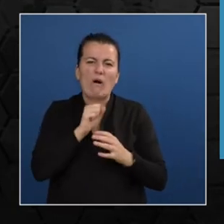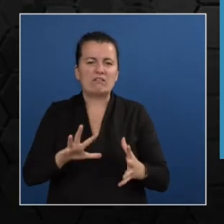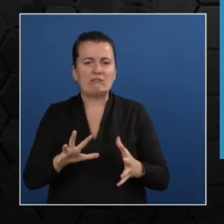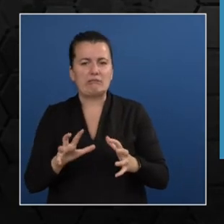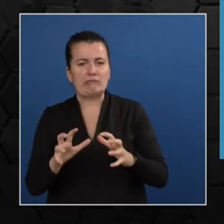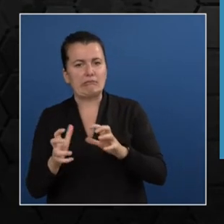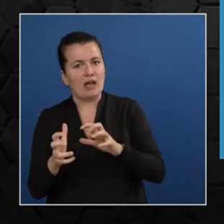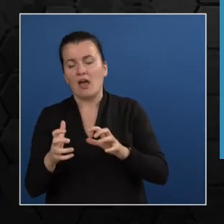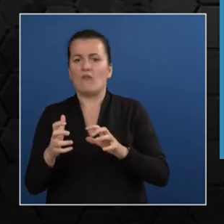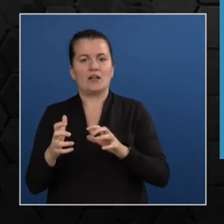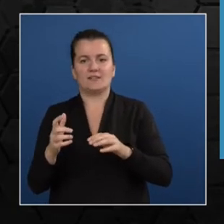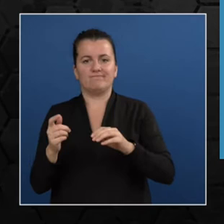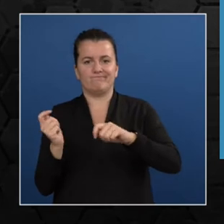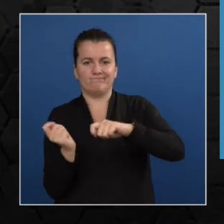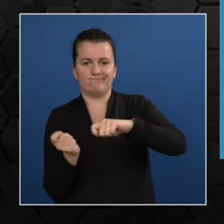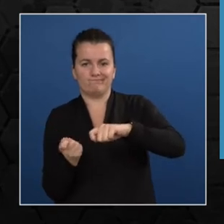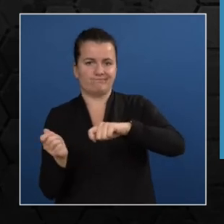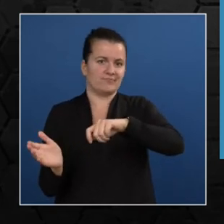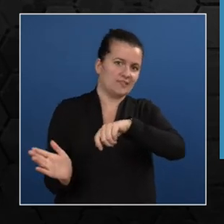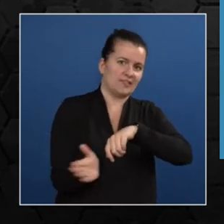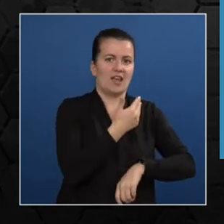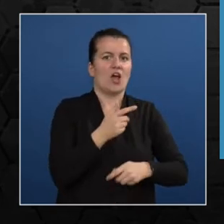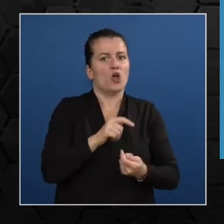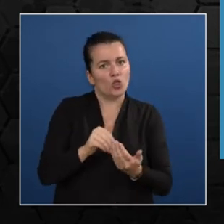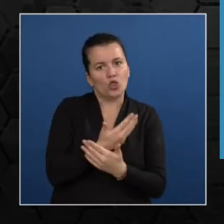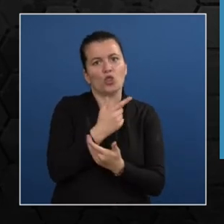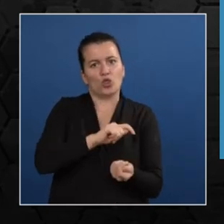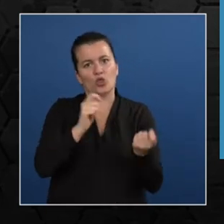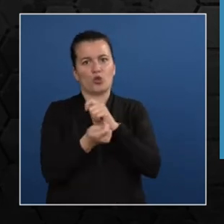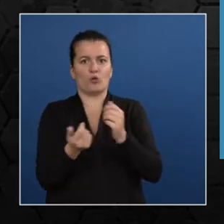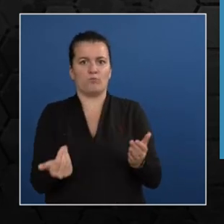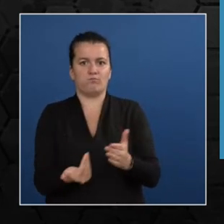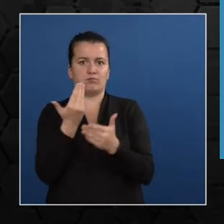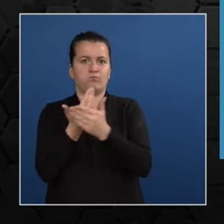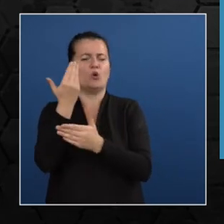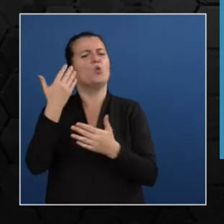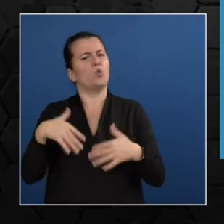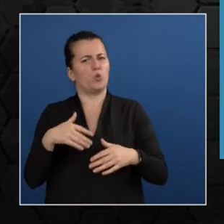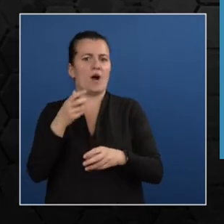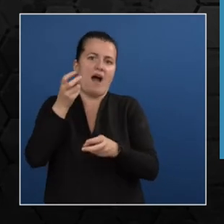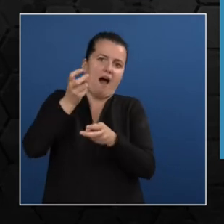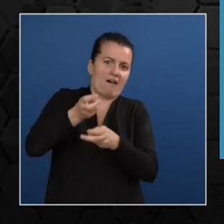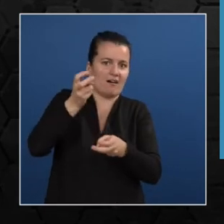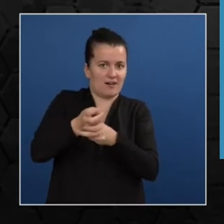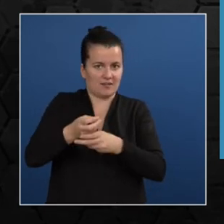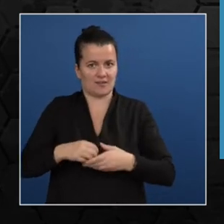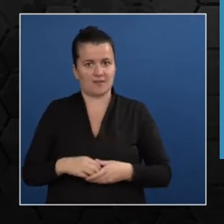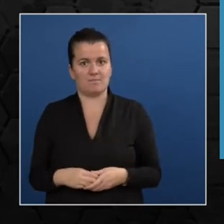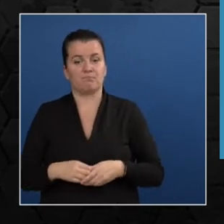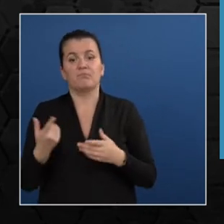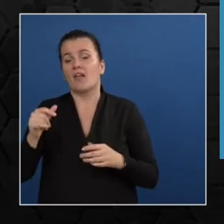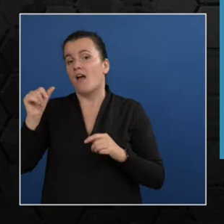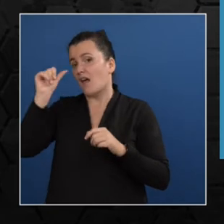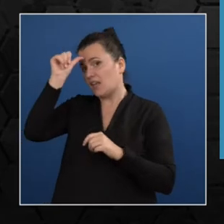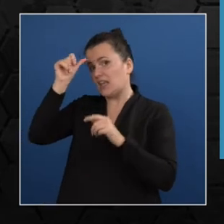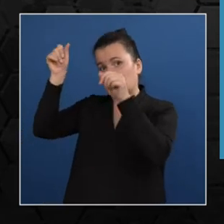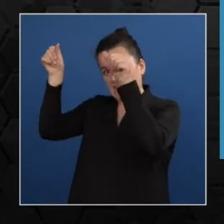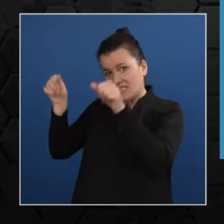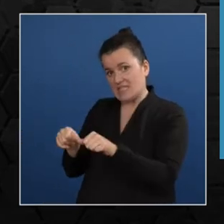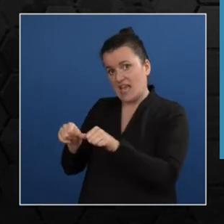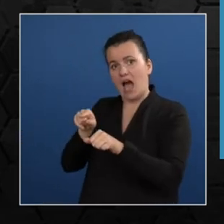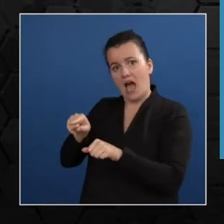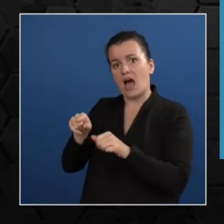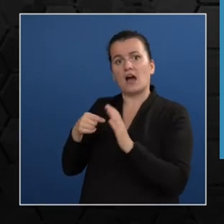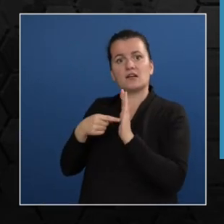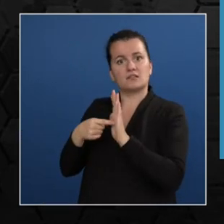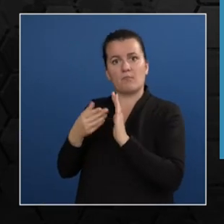developing and underdeveloped countries have negligible to minimal transportation pipelines like India. It becomes